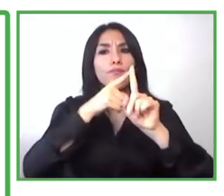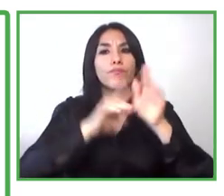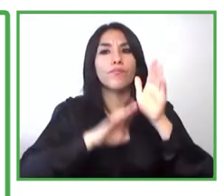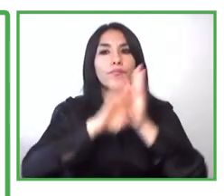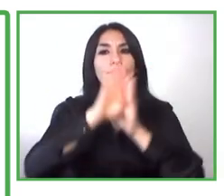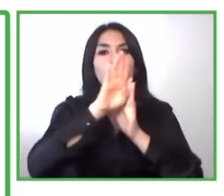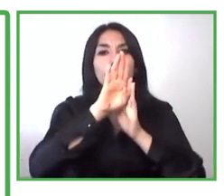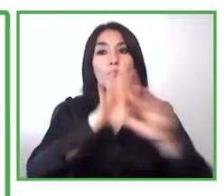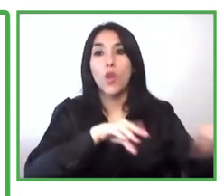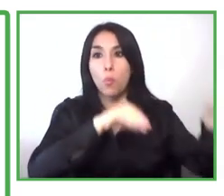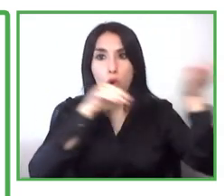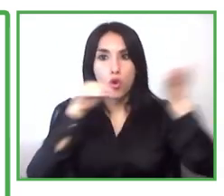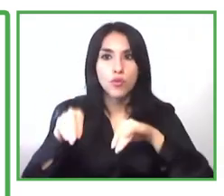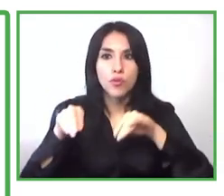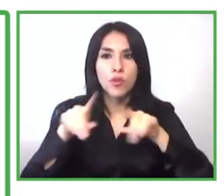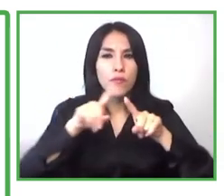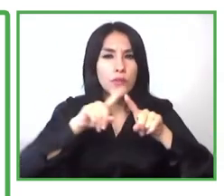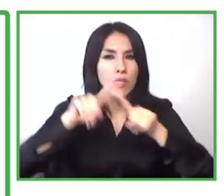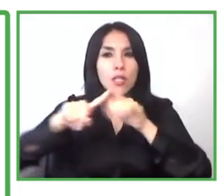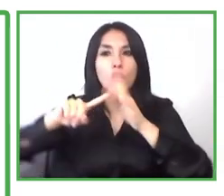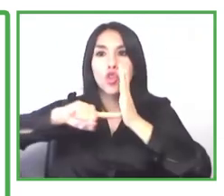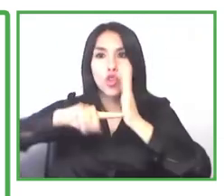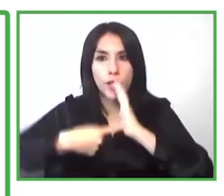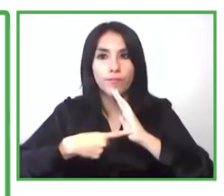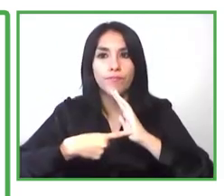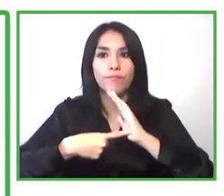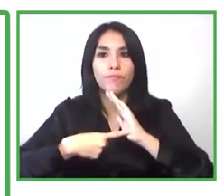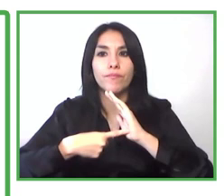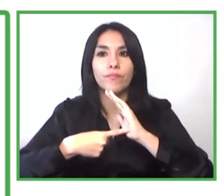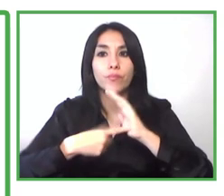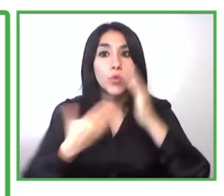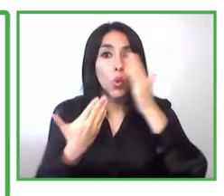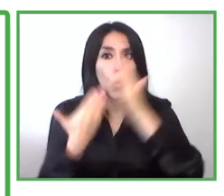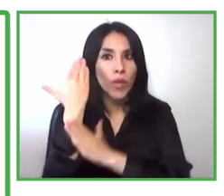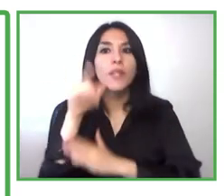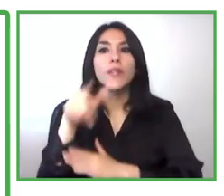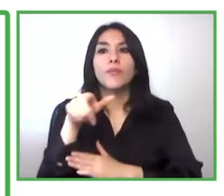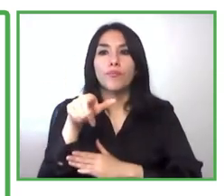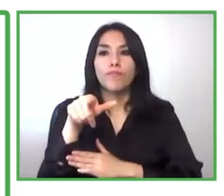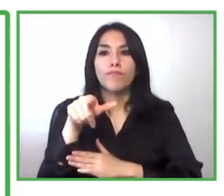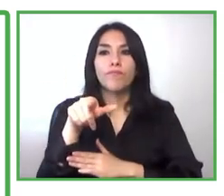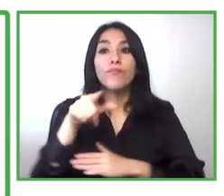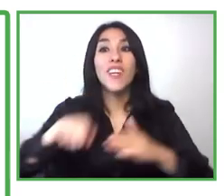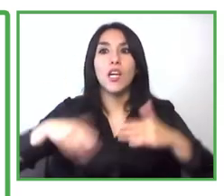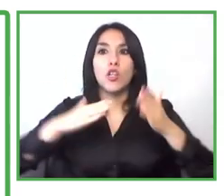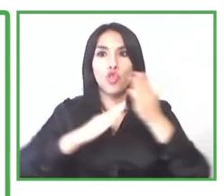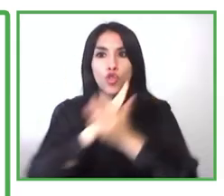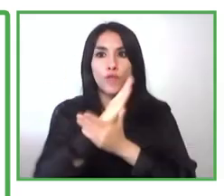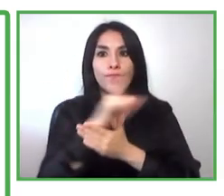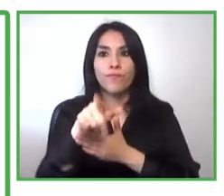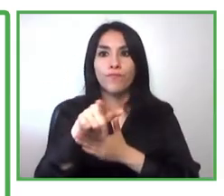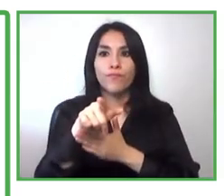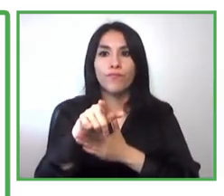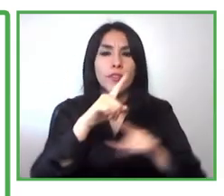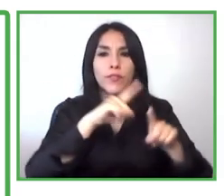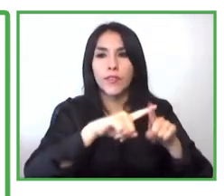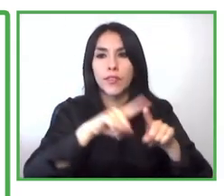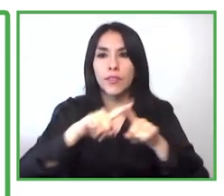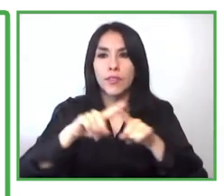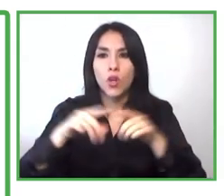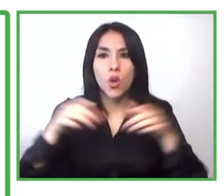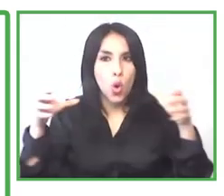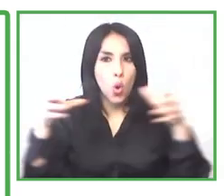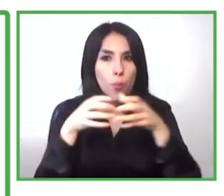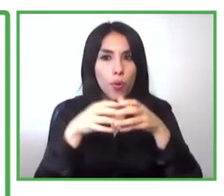tools and then with the innovative characteristics we can improve um we can help uh